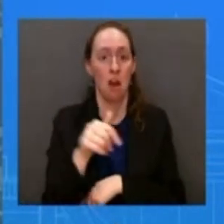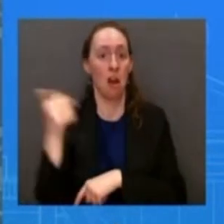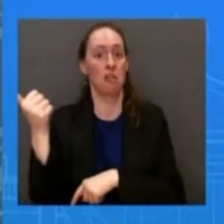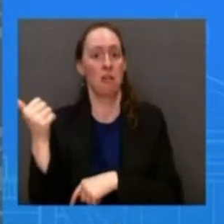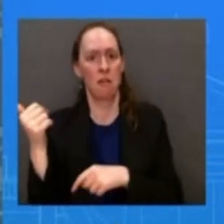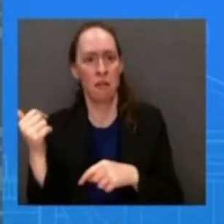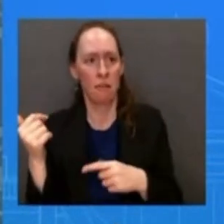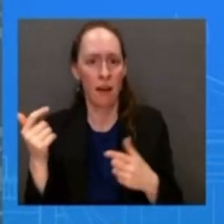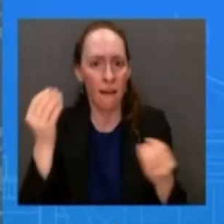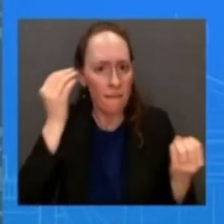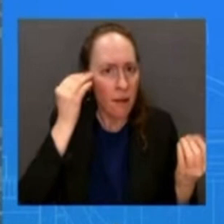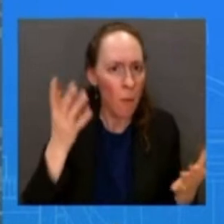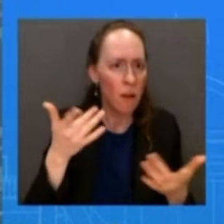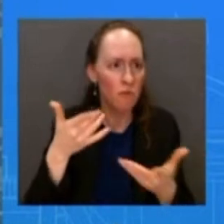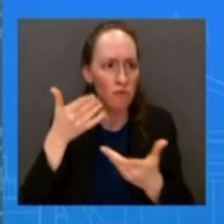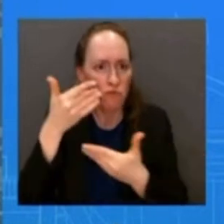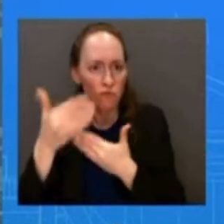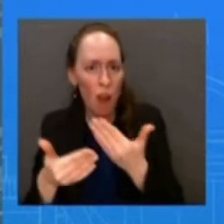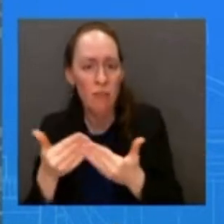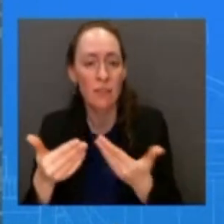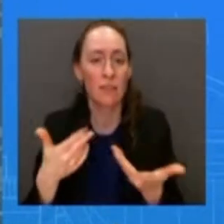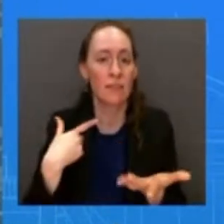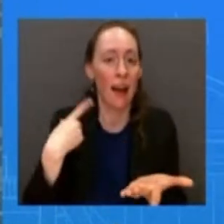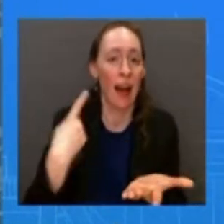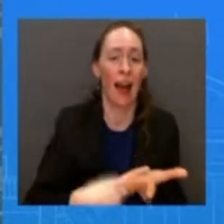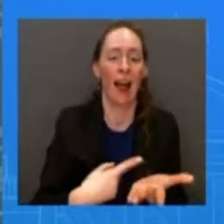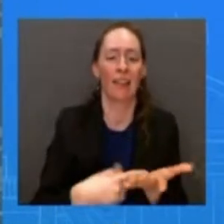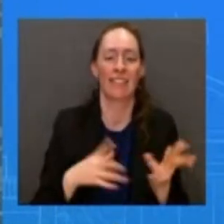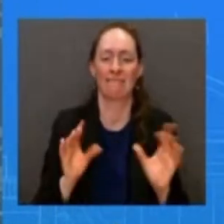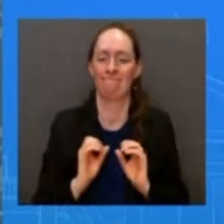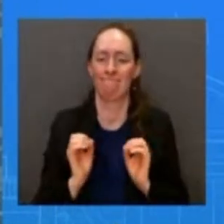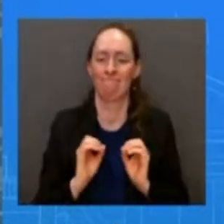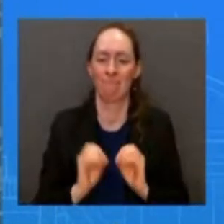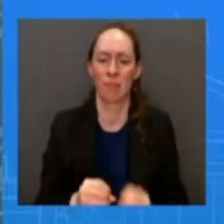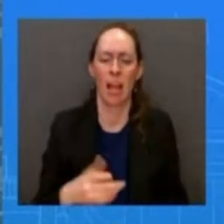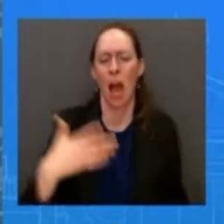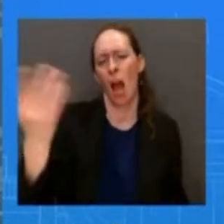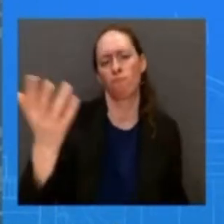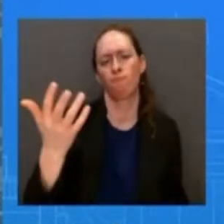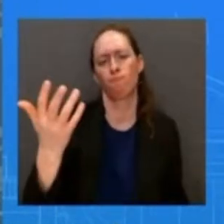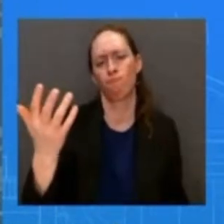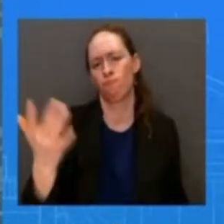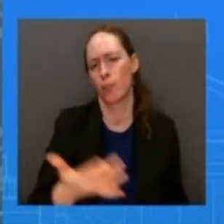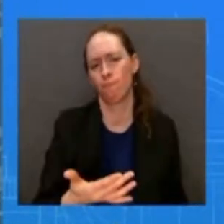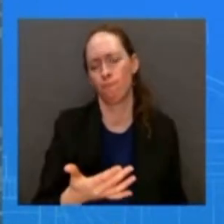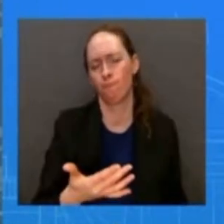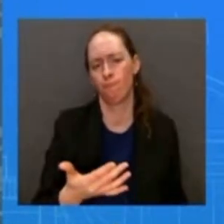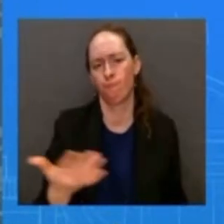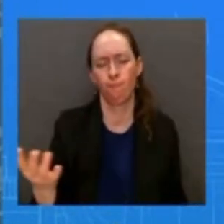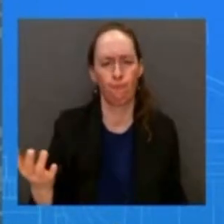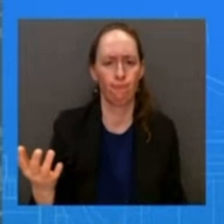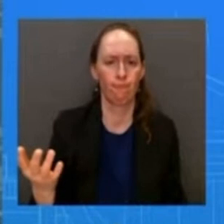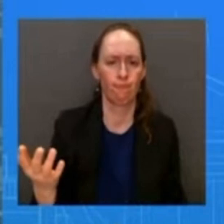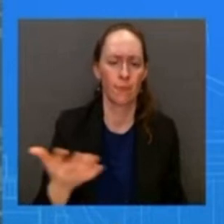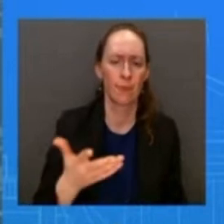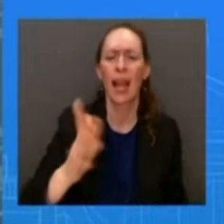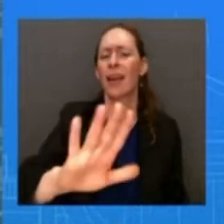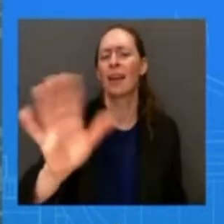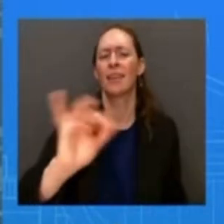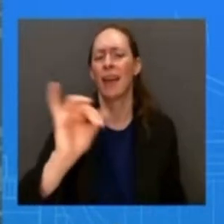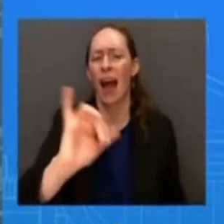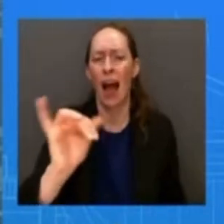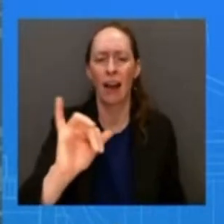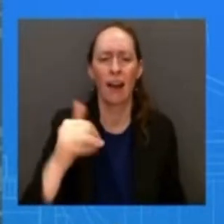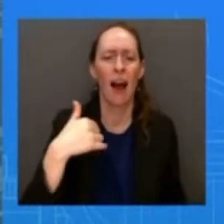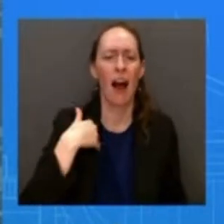done uh but i can say we also the standing up of this interagency uh team is going to help provide us uh give